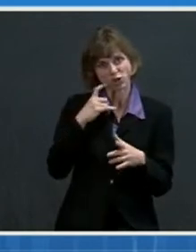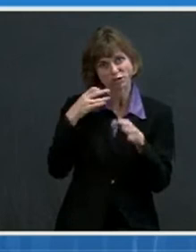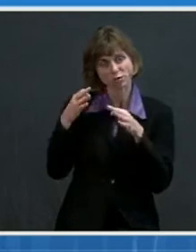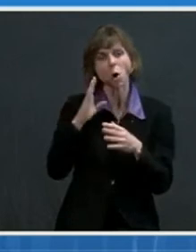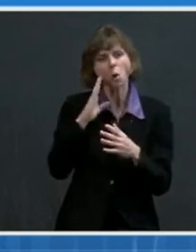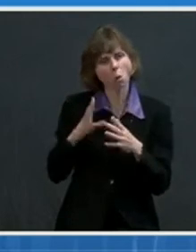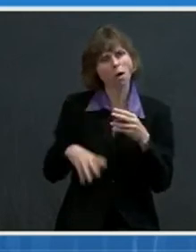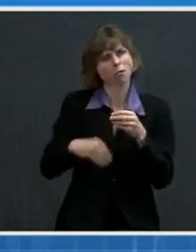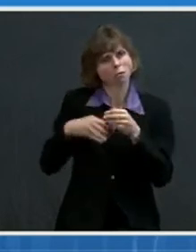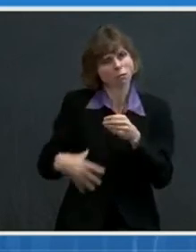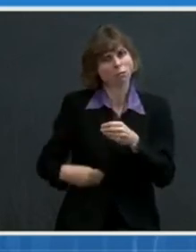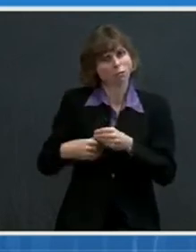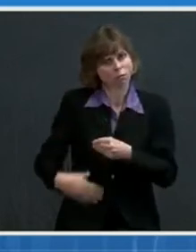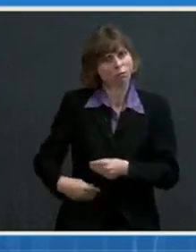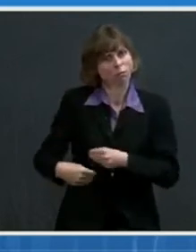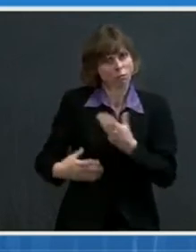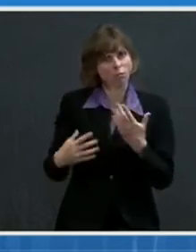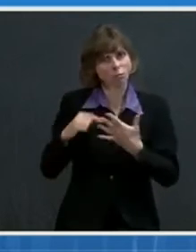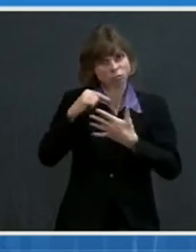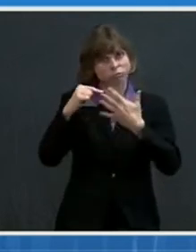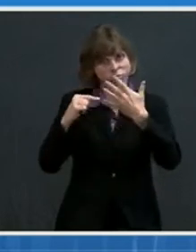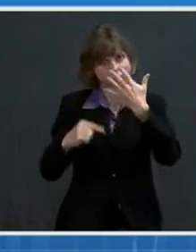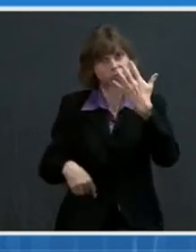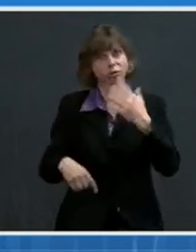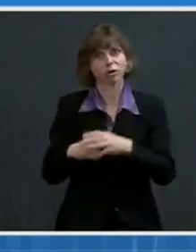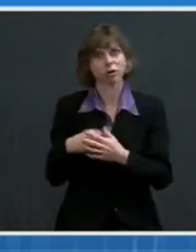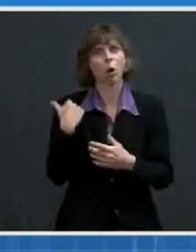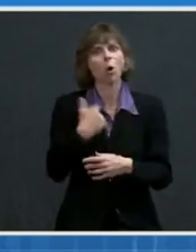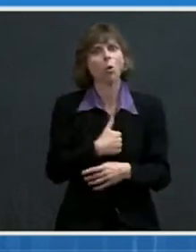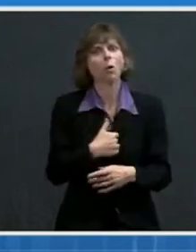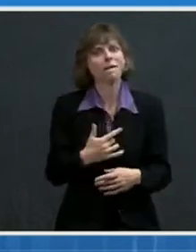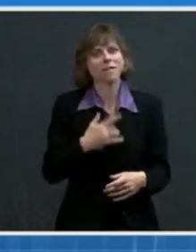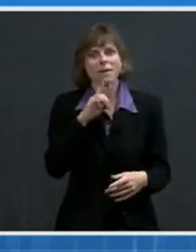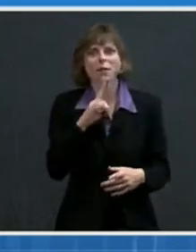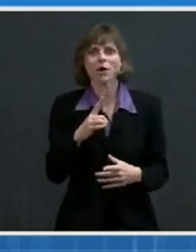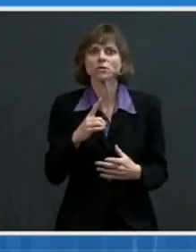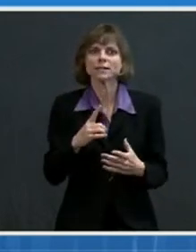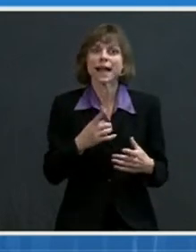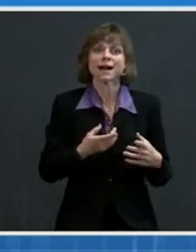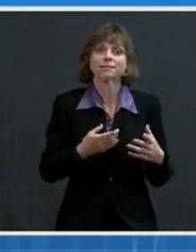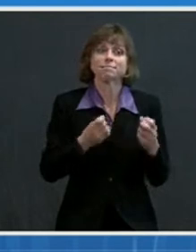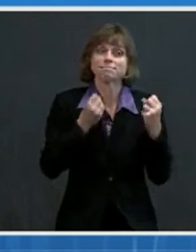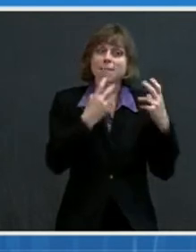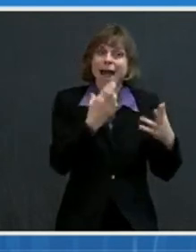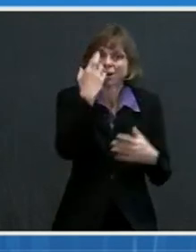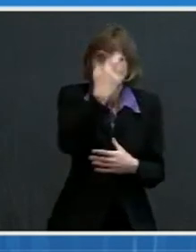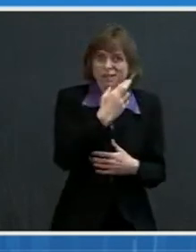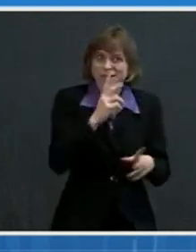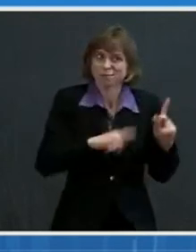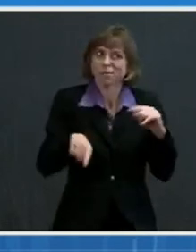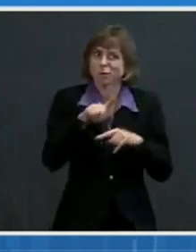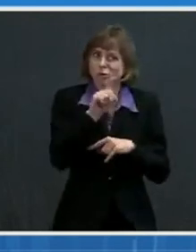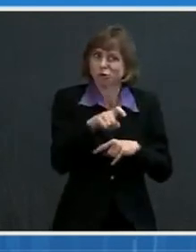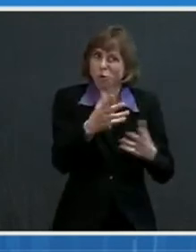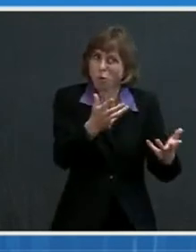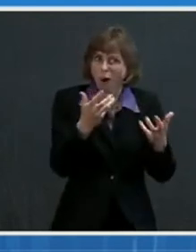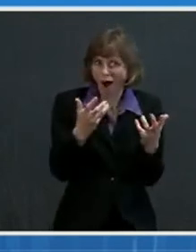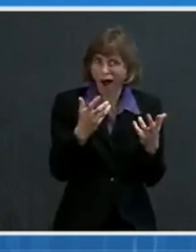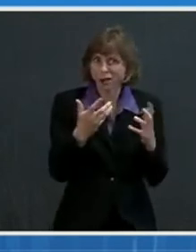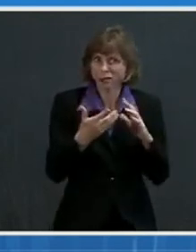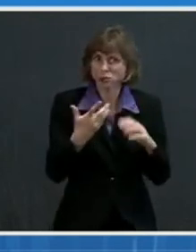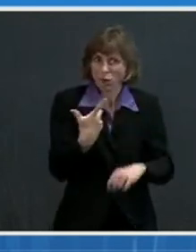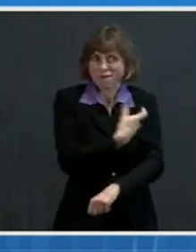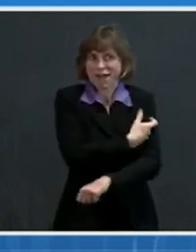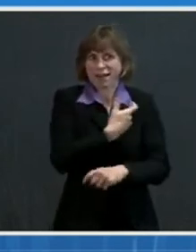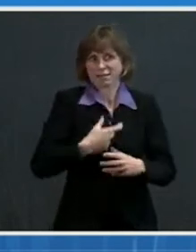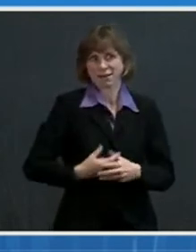to grow. Uh, we think are a growing set of reasons why people want to get vaccinated. Having said that, um, I think it's important to note that the CDC